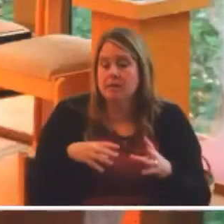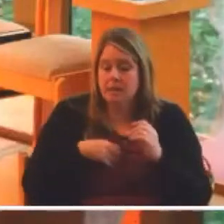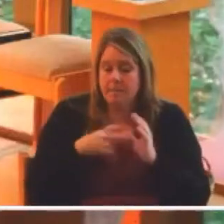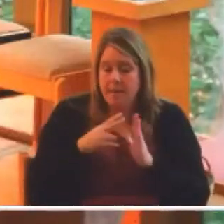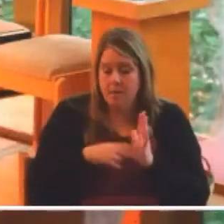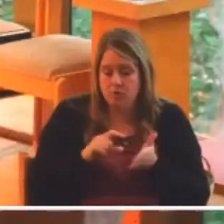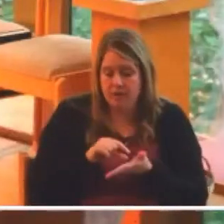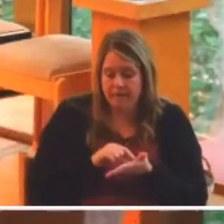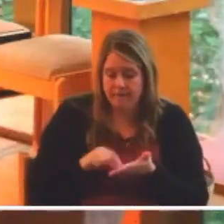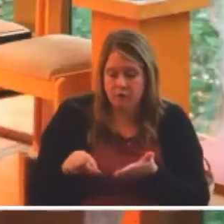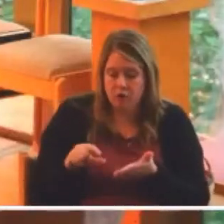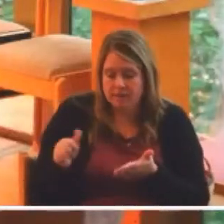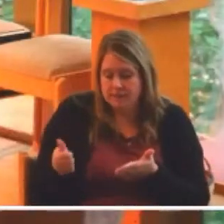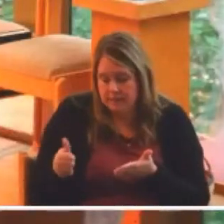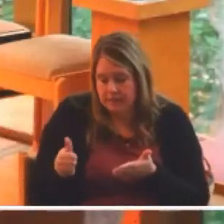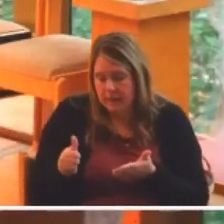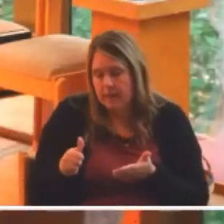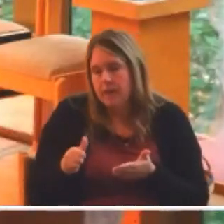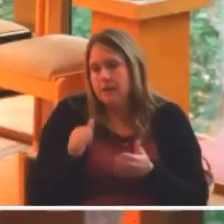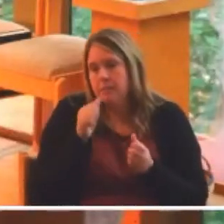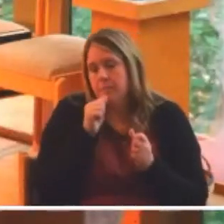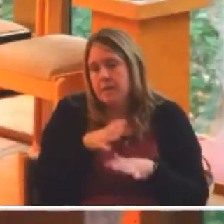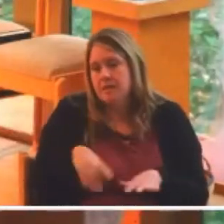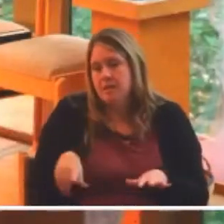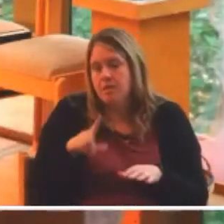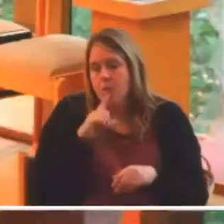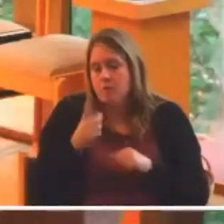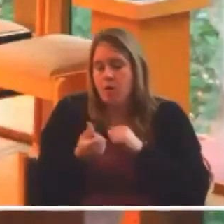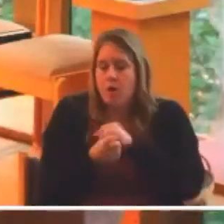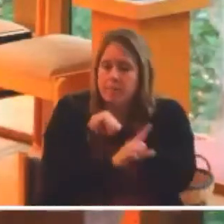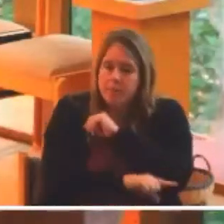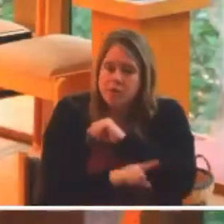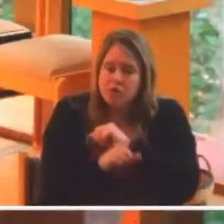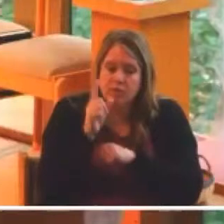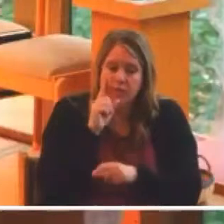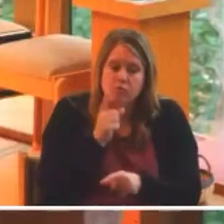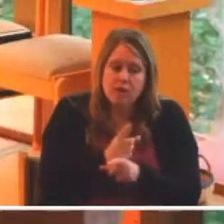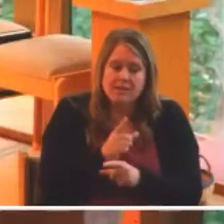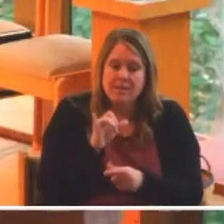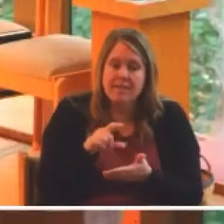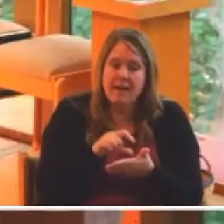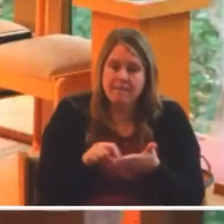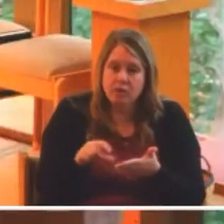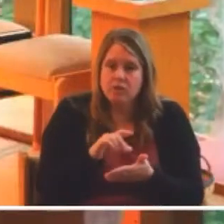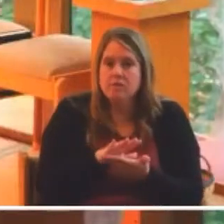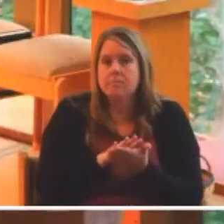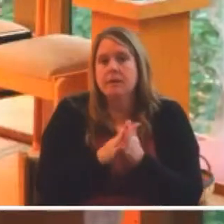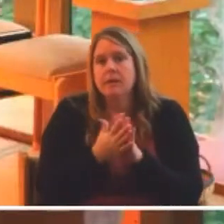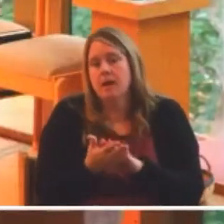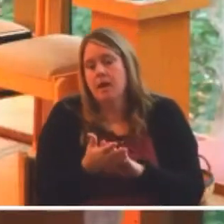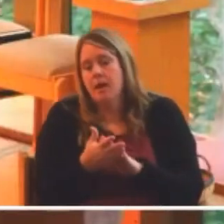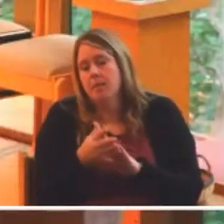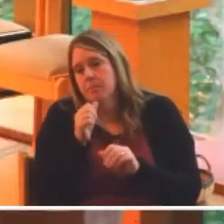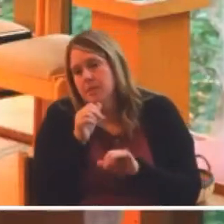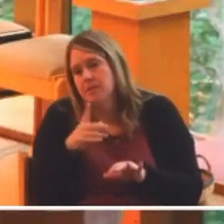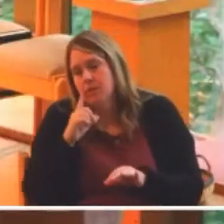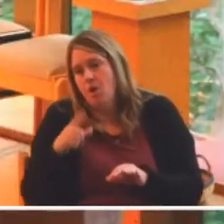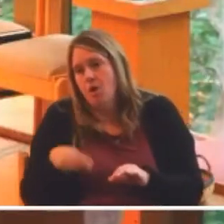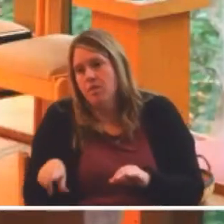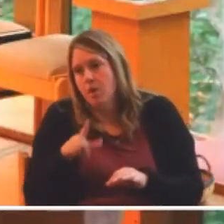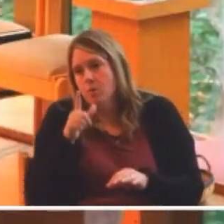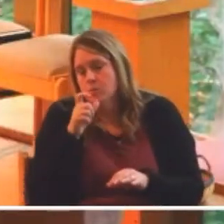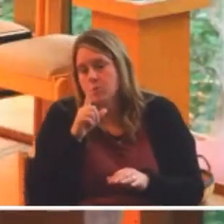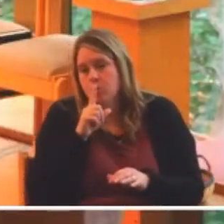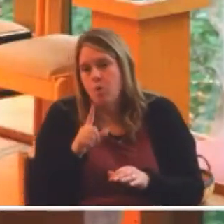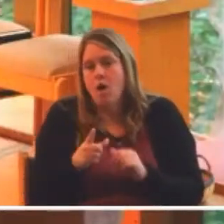10, blessed are those who are persecuted because of righteousness, well that verse becomes, blessed are those who are persecuted because of their